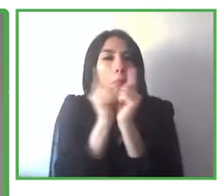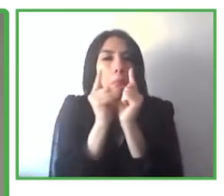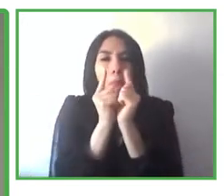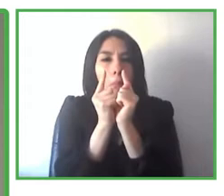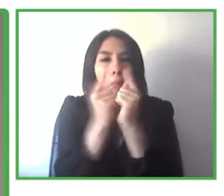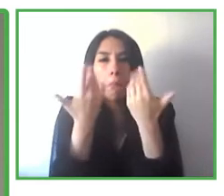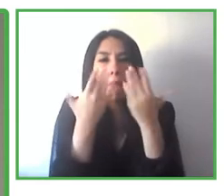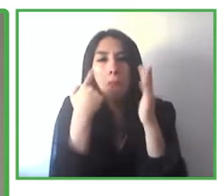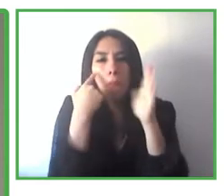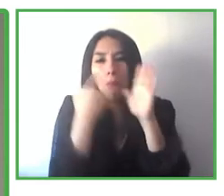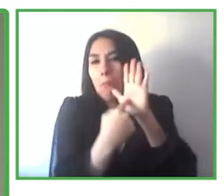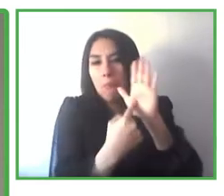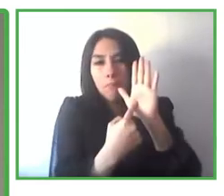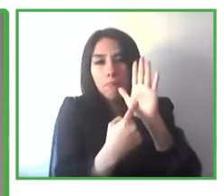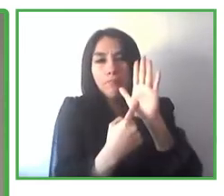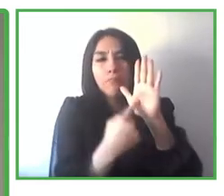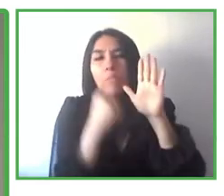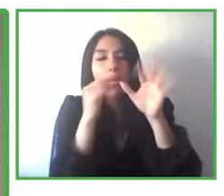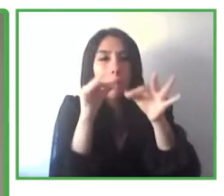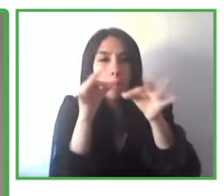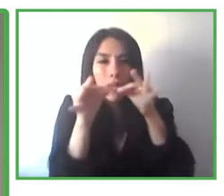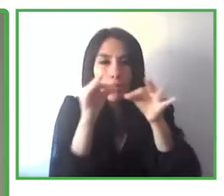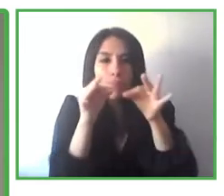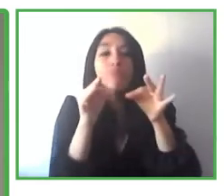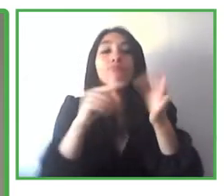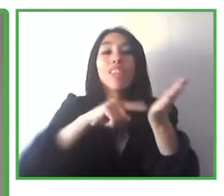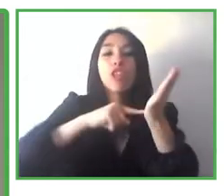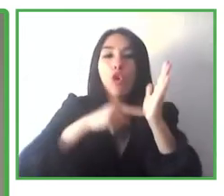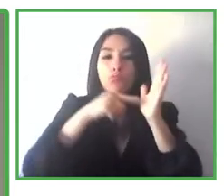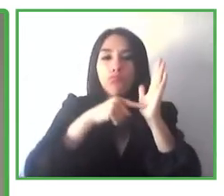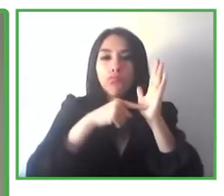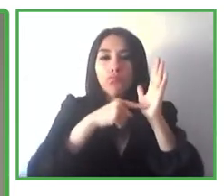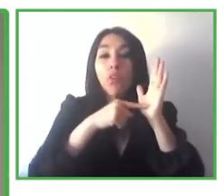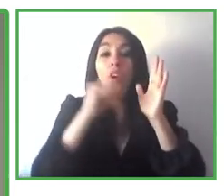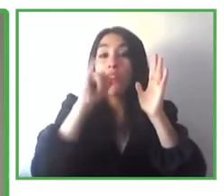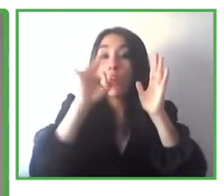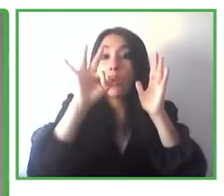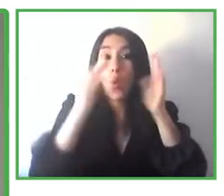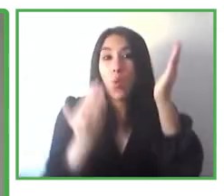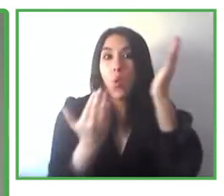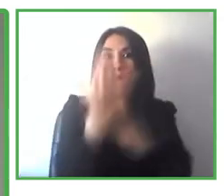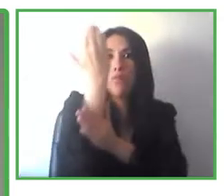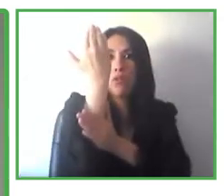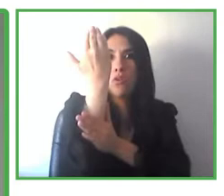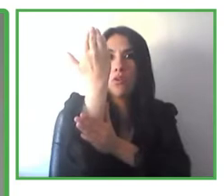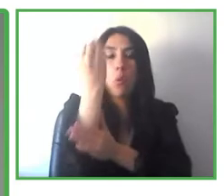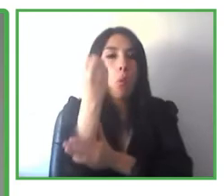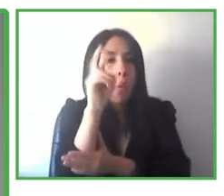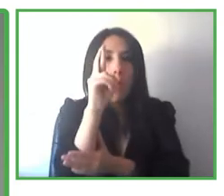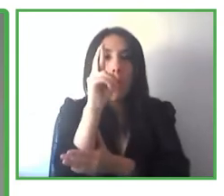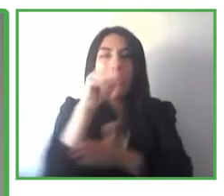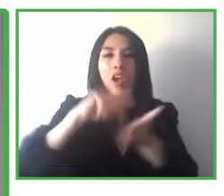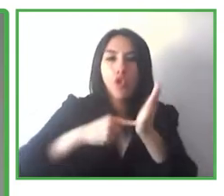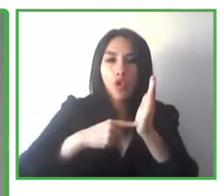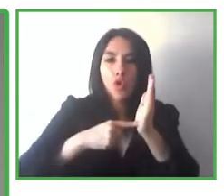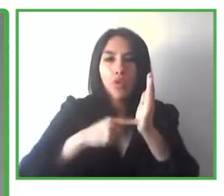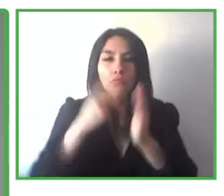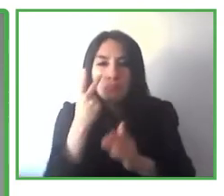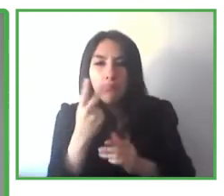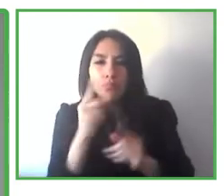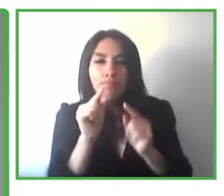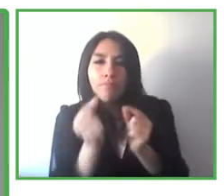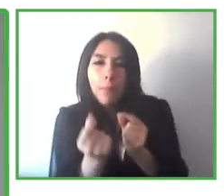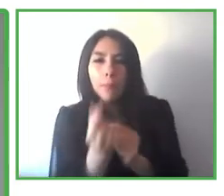give an overview regarding what do we mean when we talk about innovative technologies or emerging